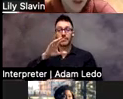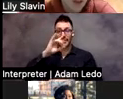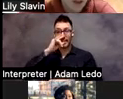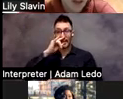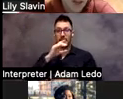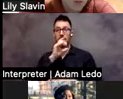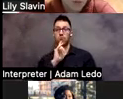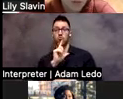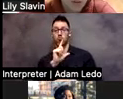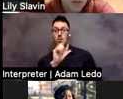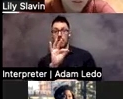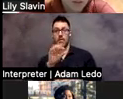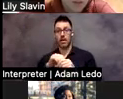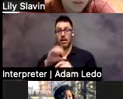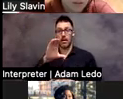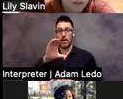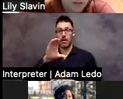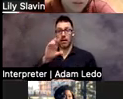a school district.